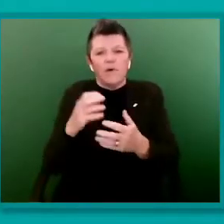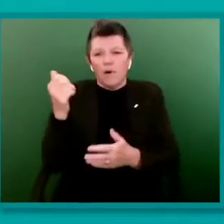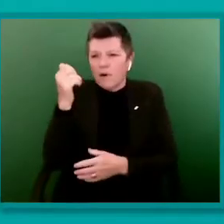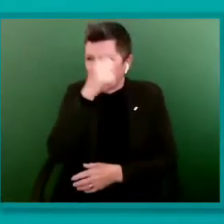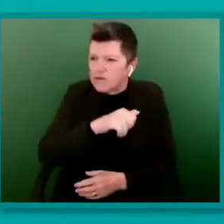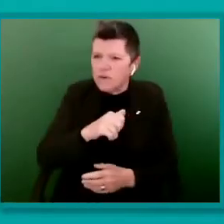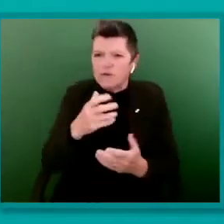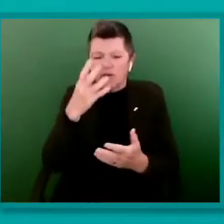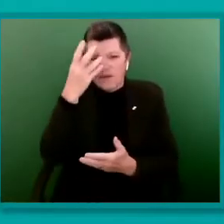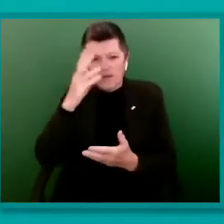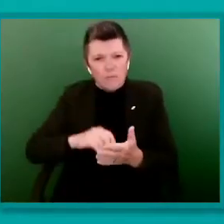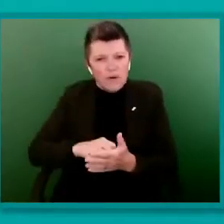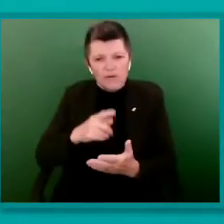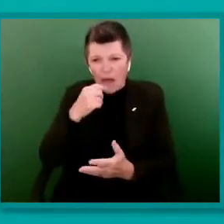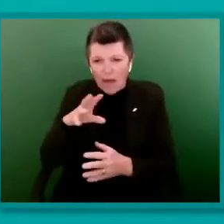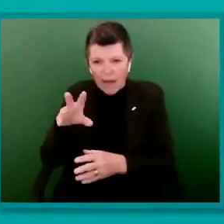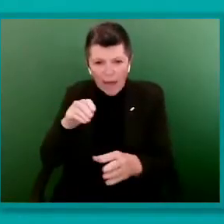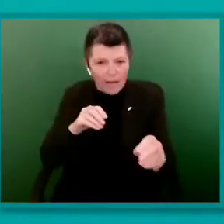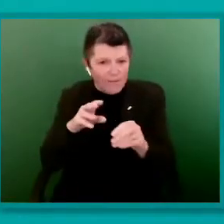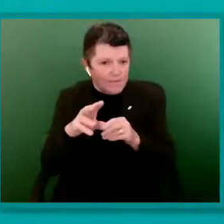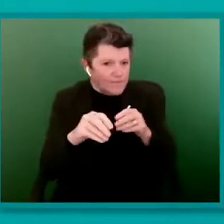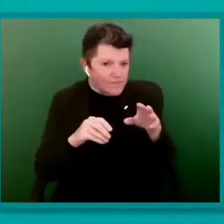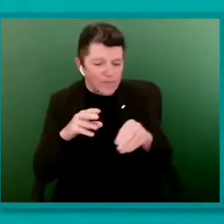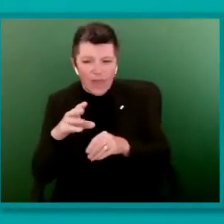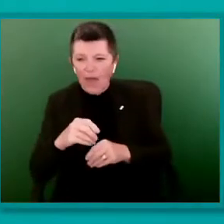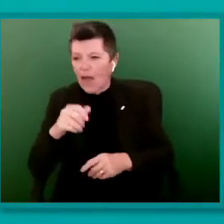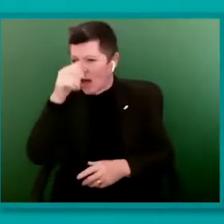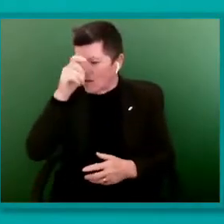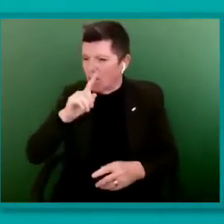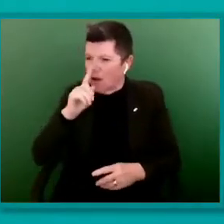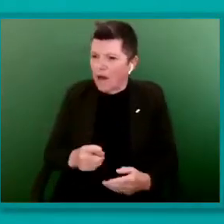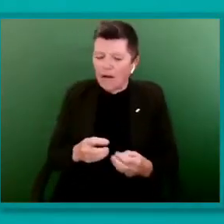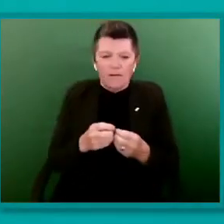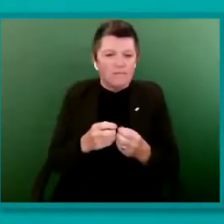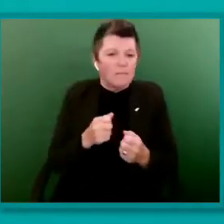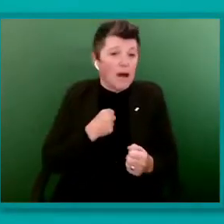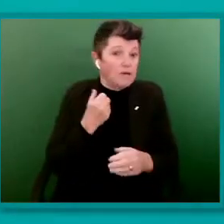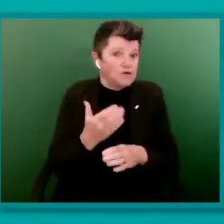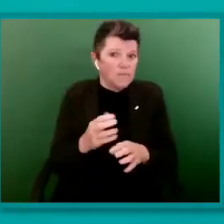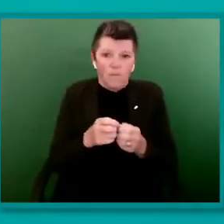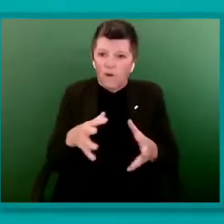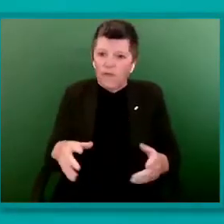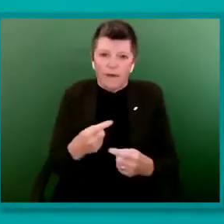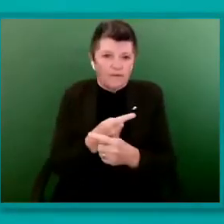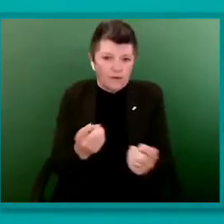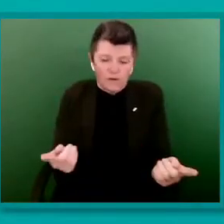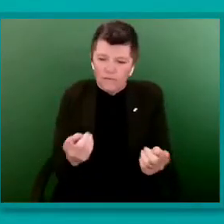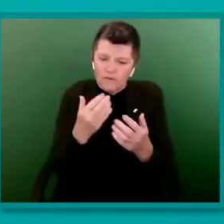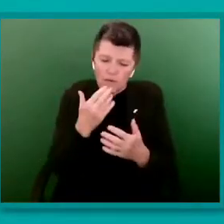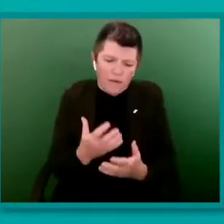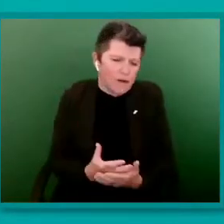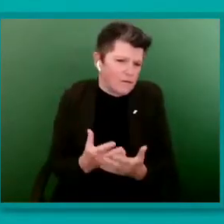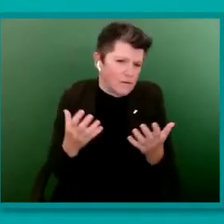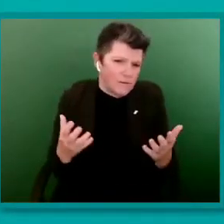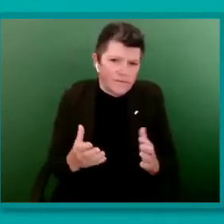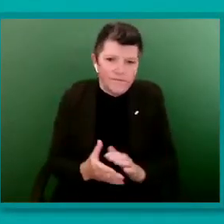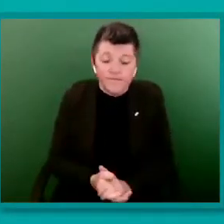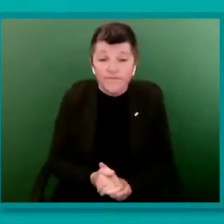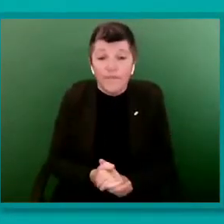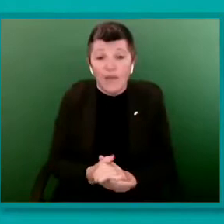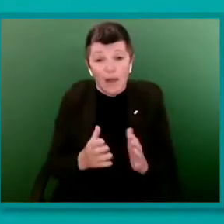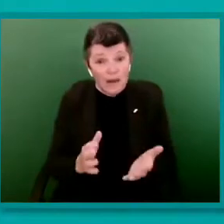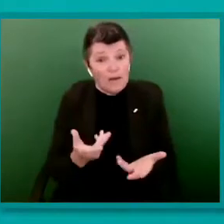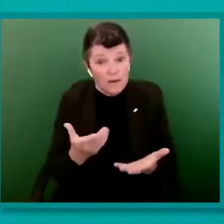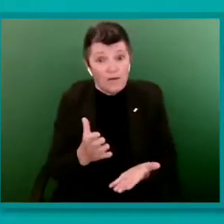know that I couldn't do my job without you guys. So thank you so much and you help to shape the policies